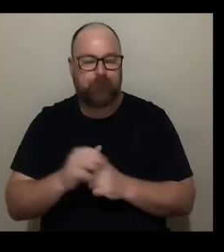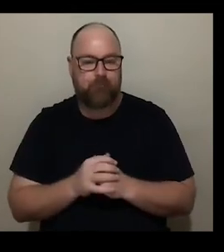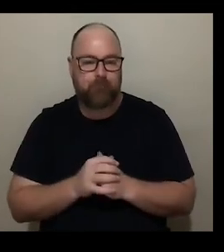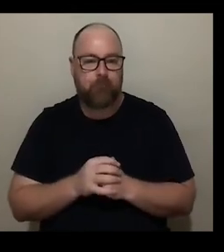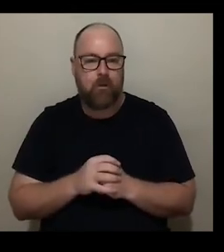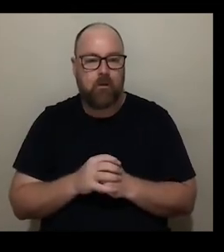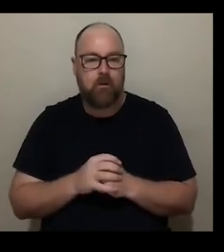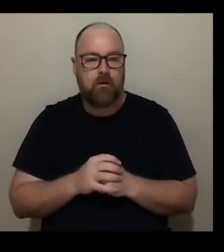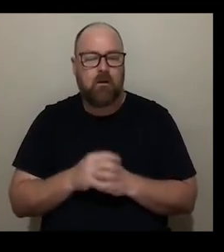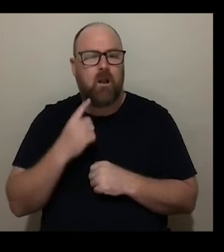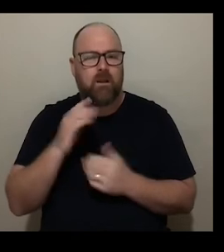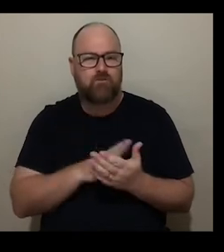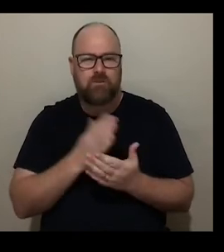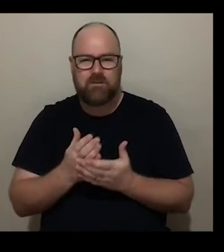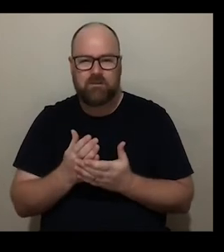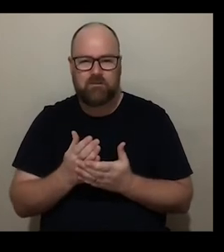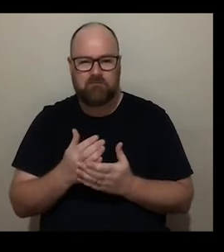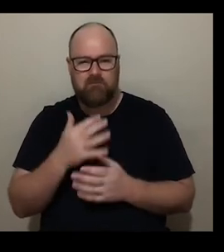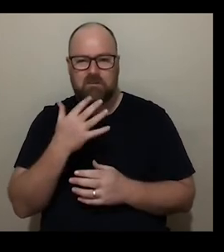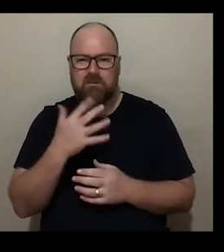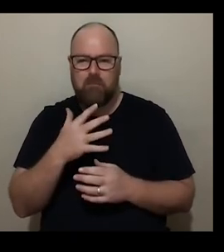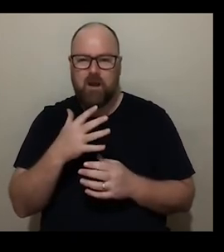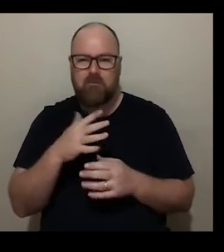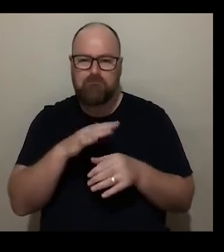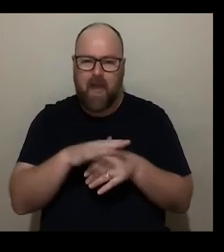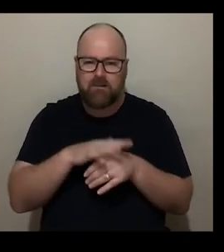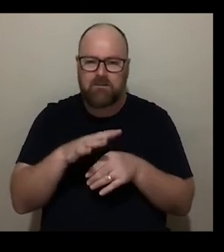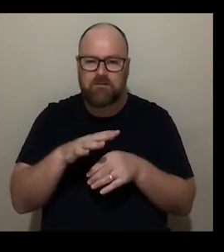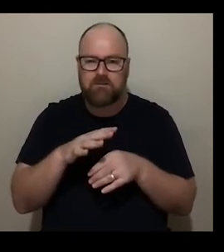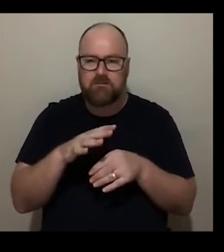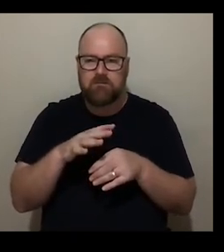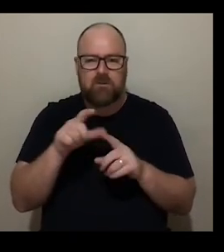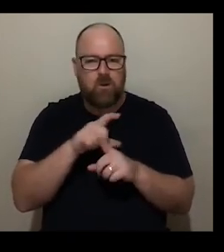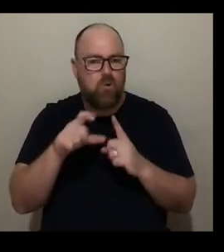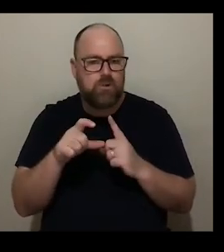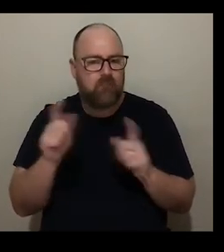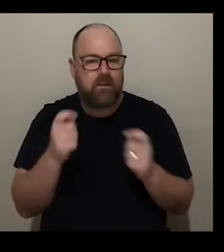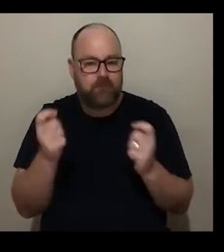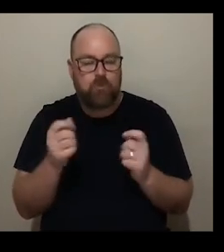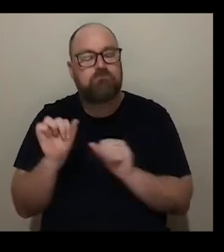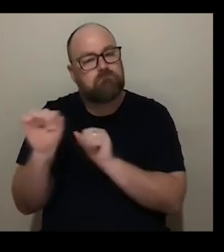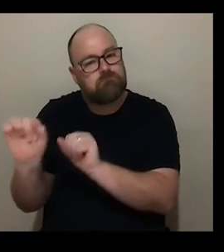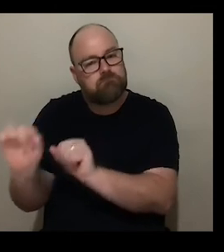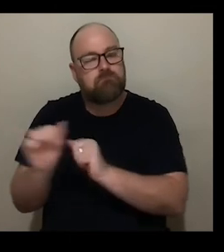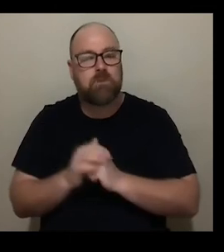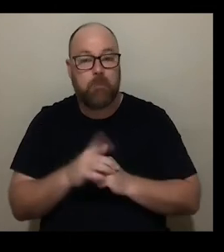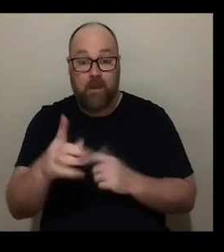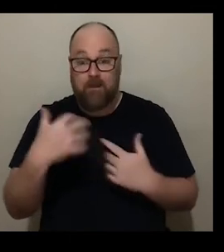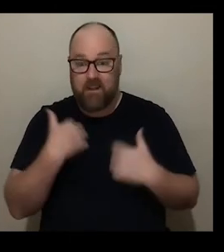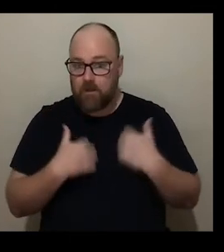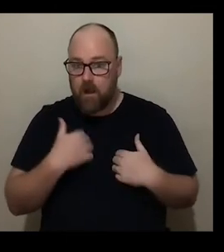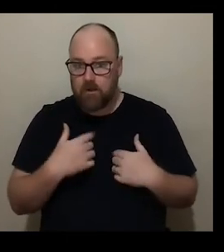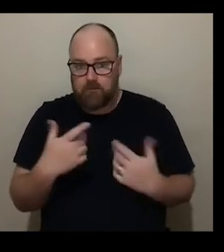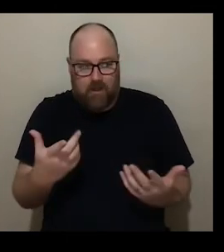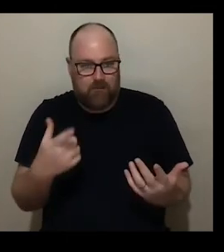it says i think it's translated as summer blood culture festival and um yeah so that's really exciting as well again as a